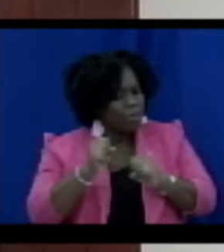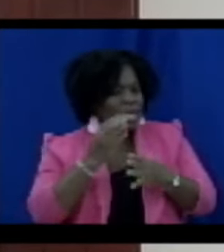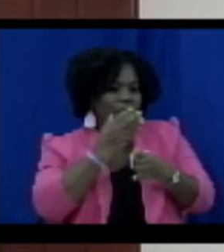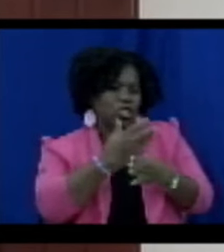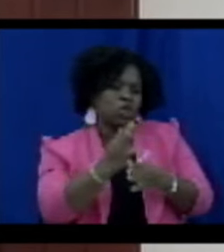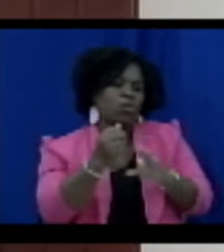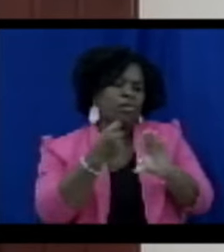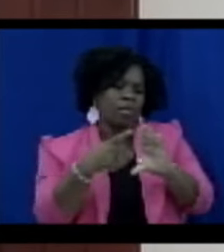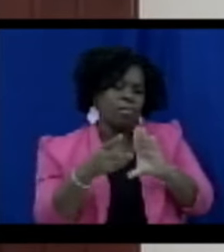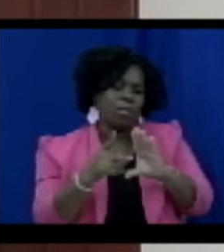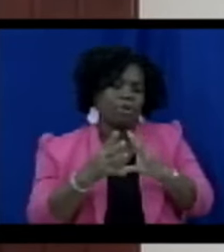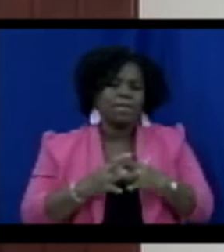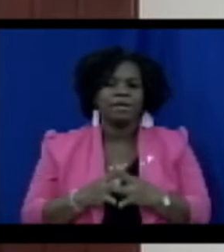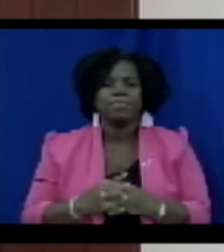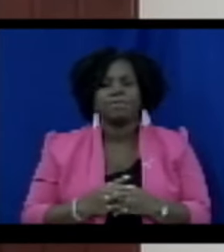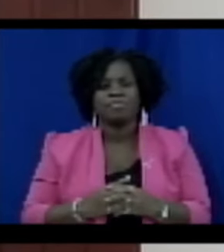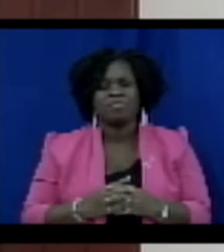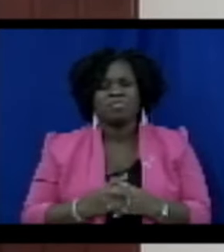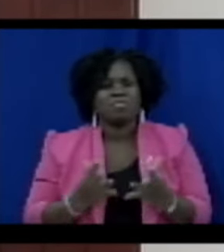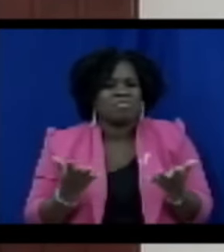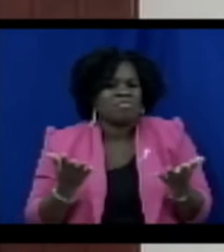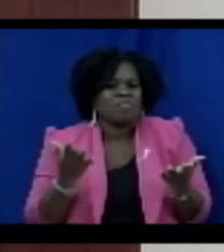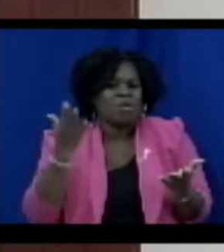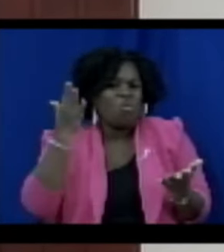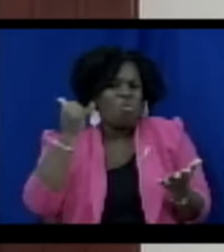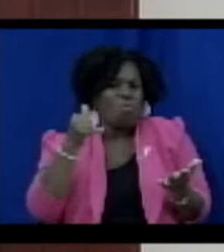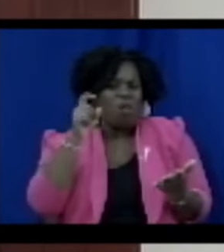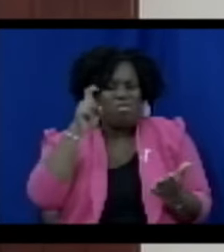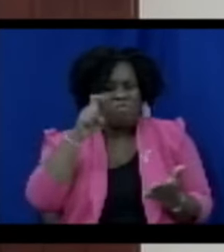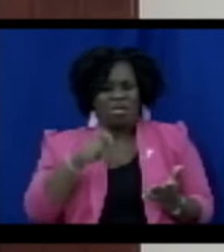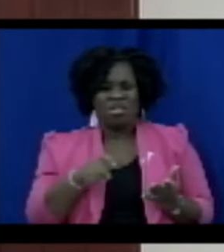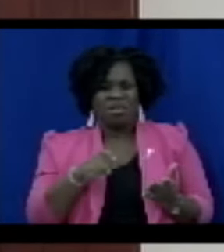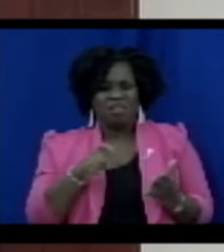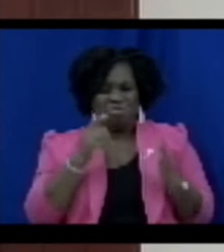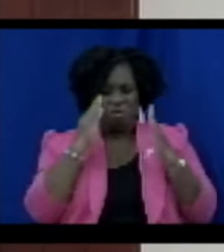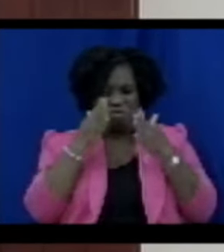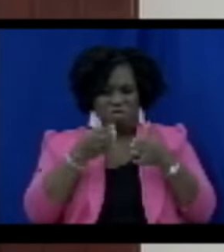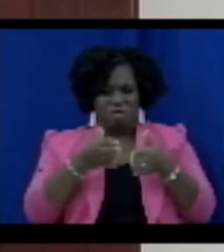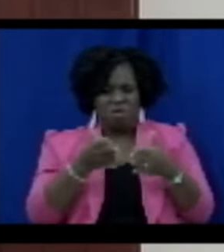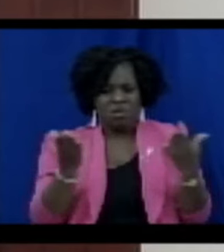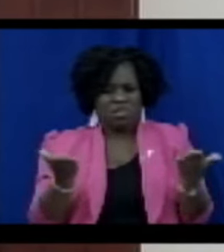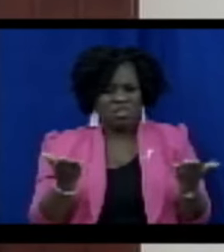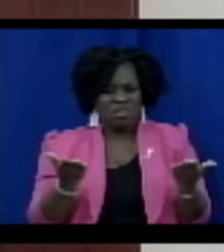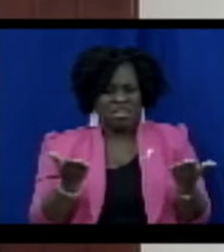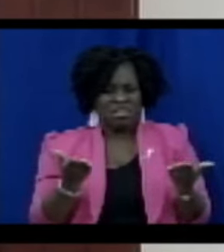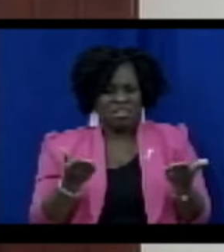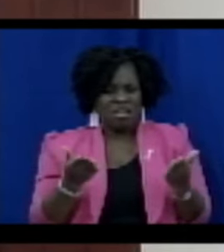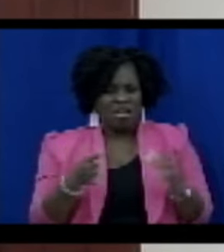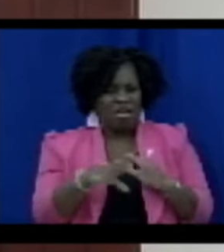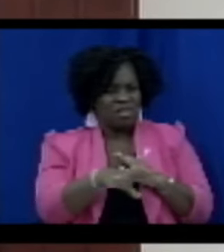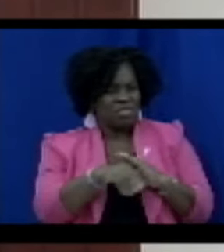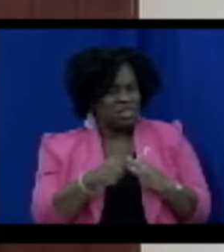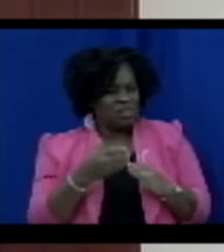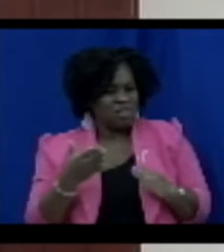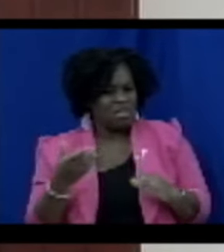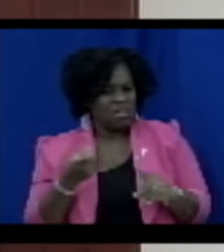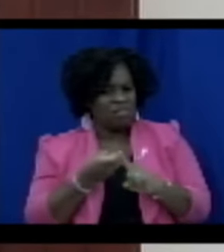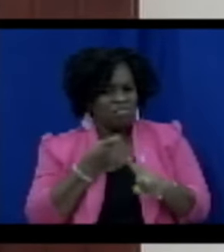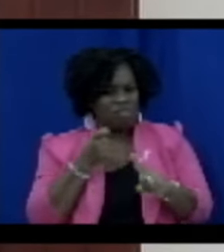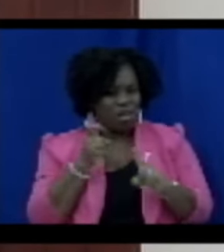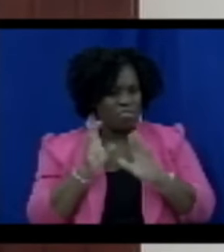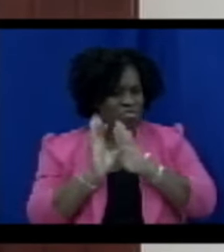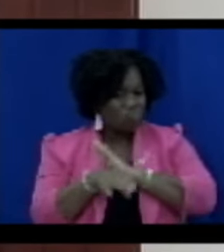Madam Speaker, why should we prioritize the confiscation of proceeds of crime? Recovering the proceeds of crime